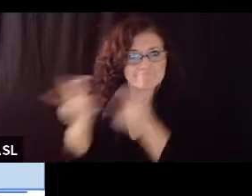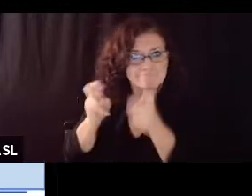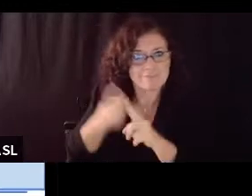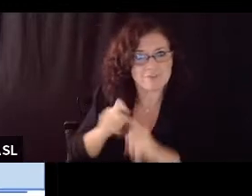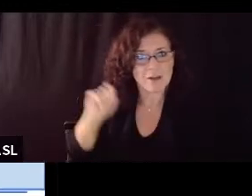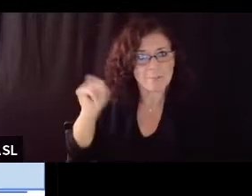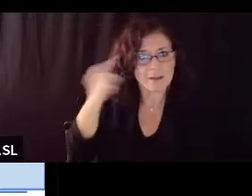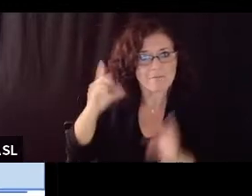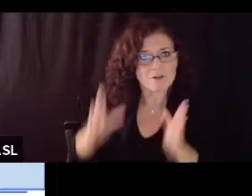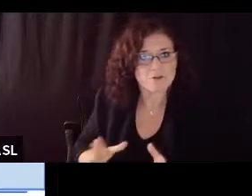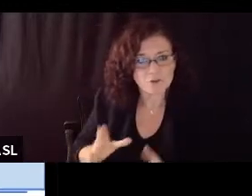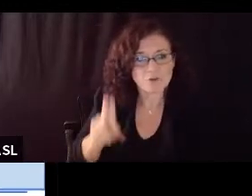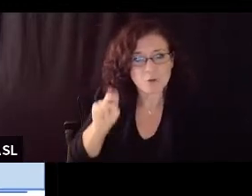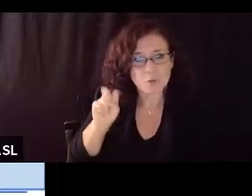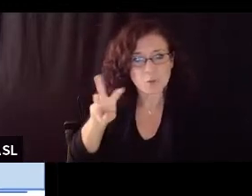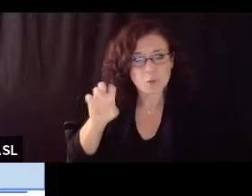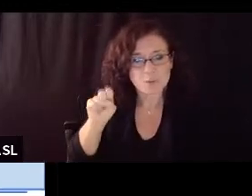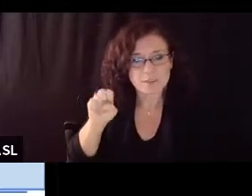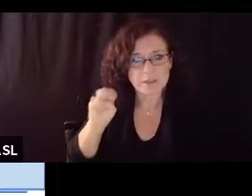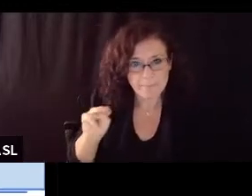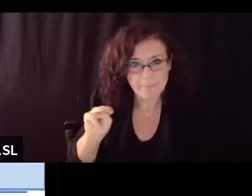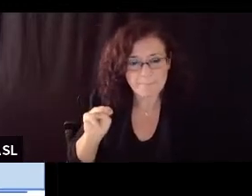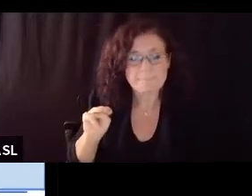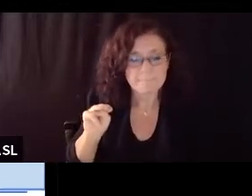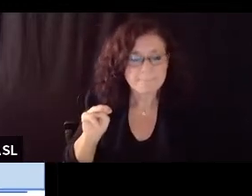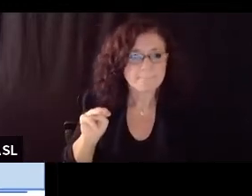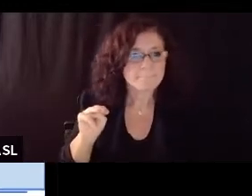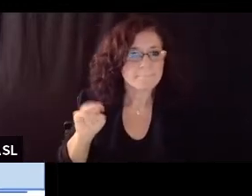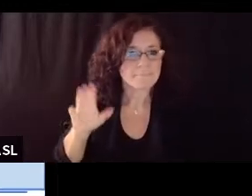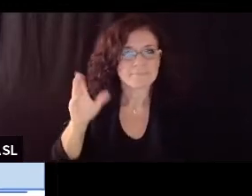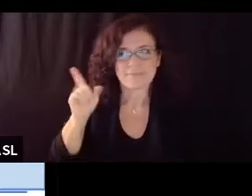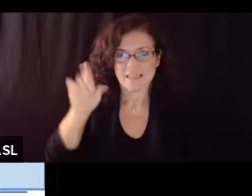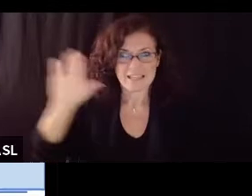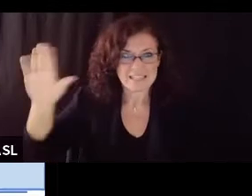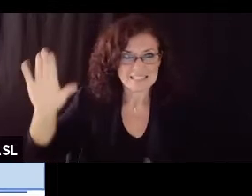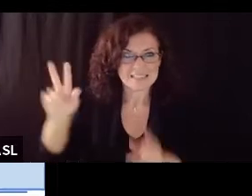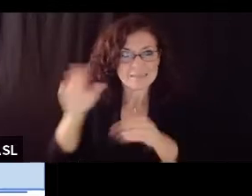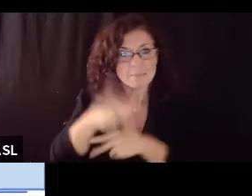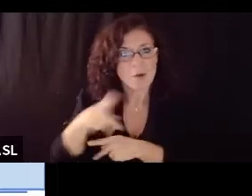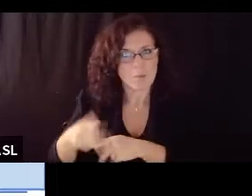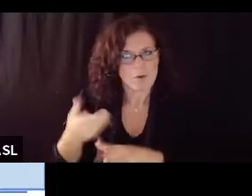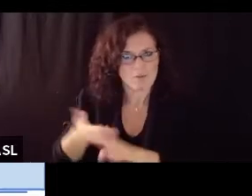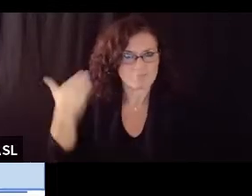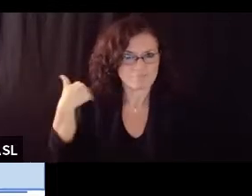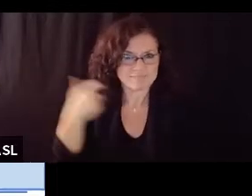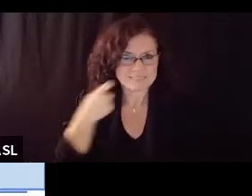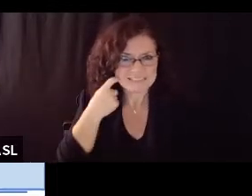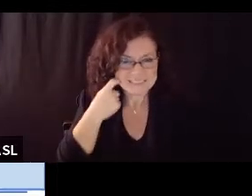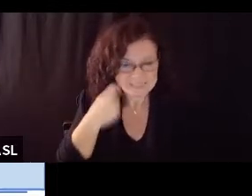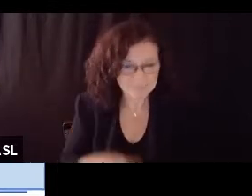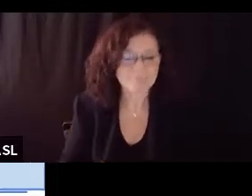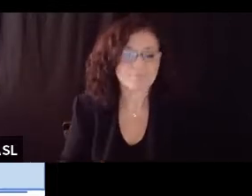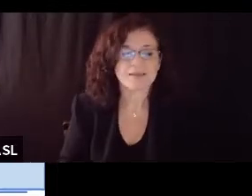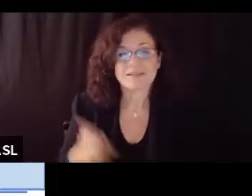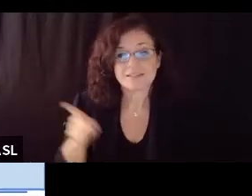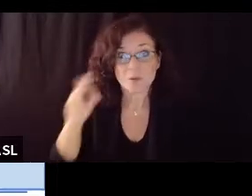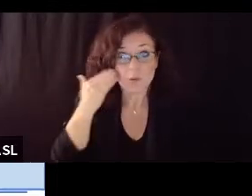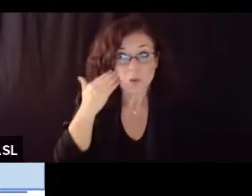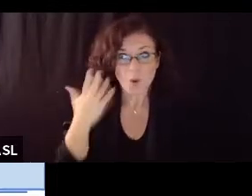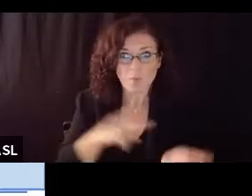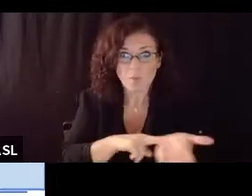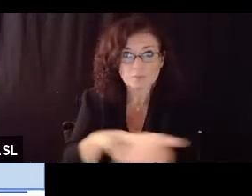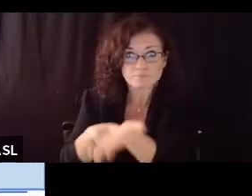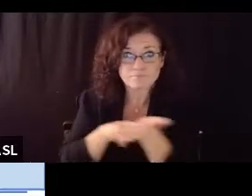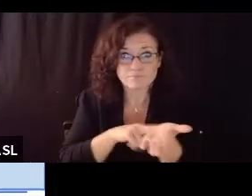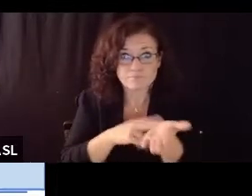know what direction the state is headed and of course in Santa Barbara County we will follow and as Governor Newsom said we need